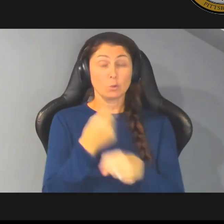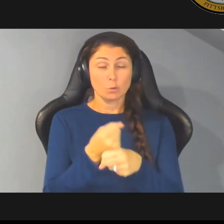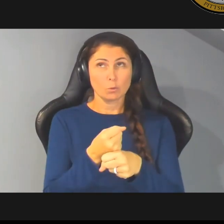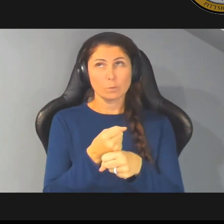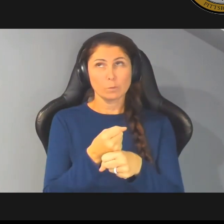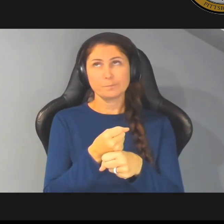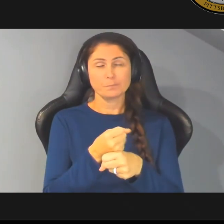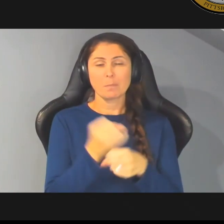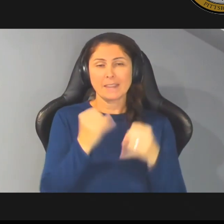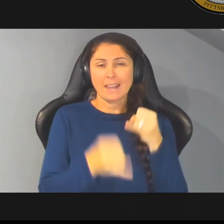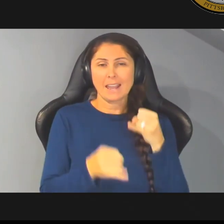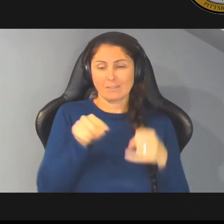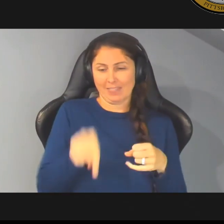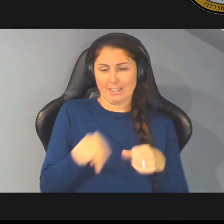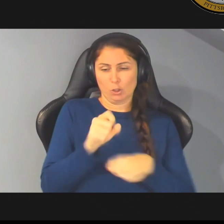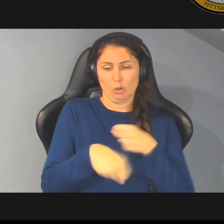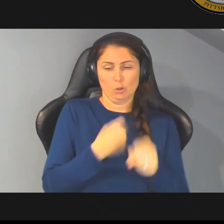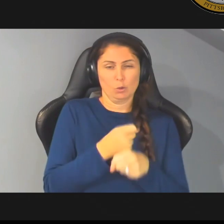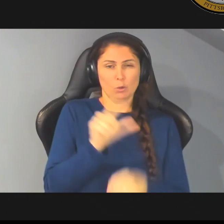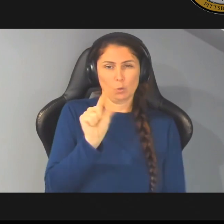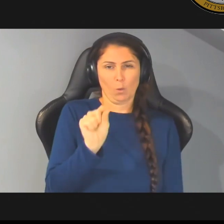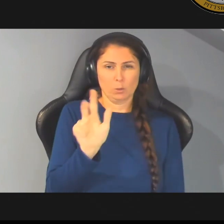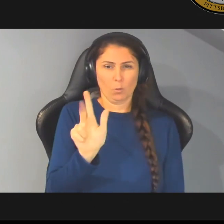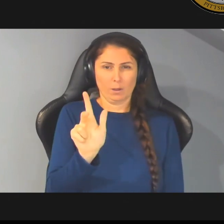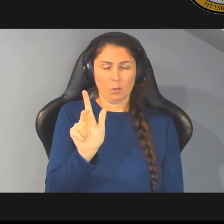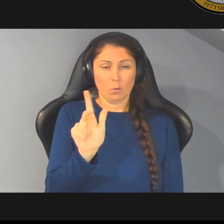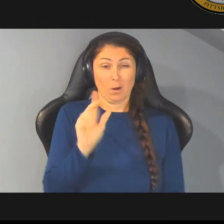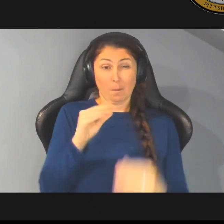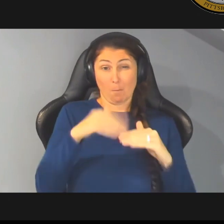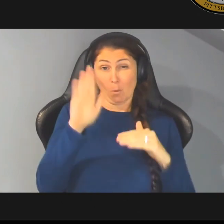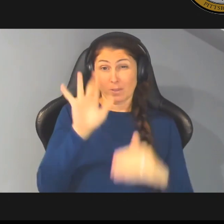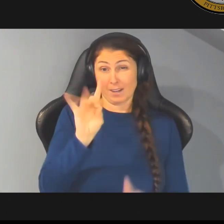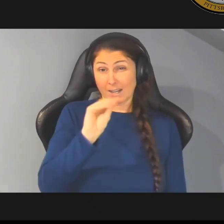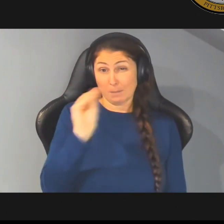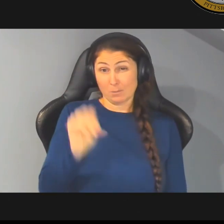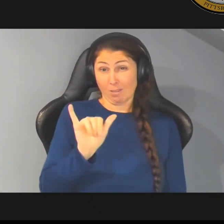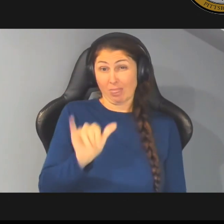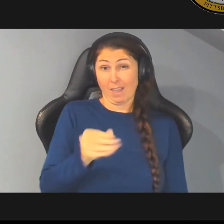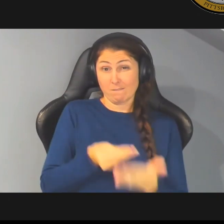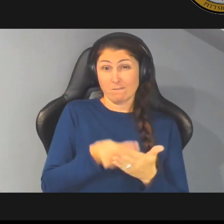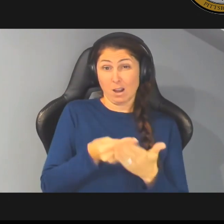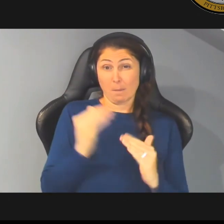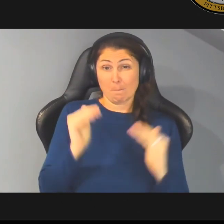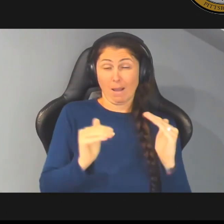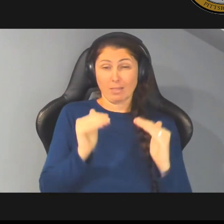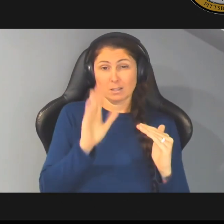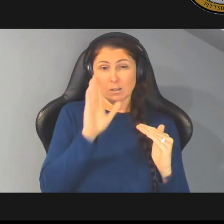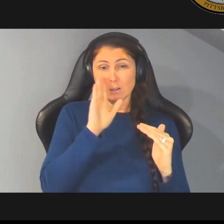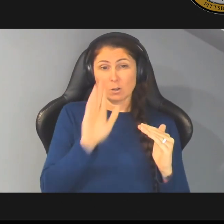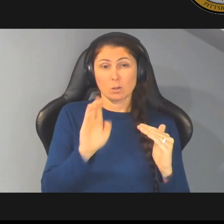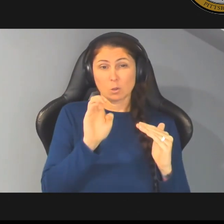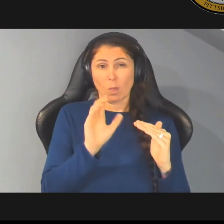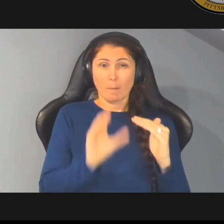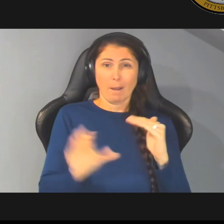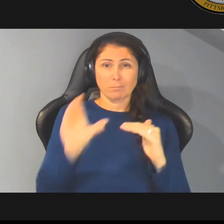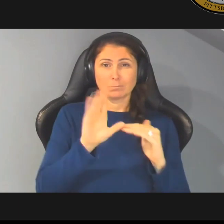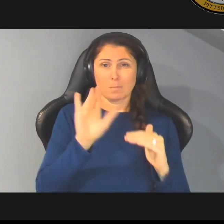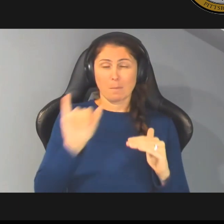by the end of this year 2023 more than 80 percent of the fund balance is going to be propped up by arpa dollars